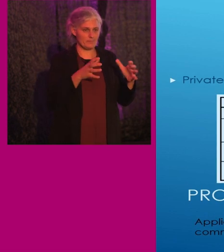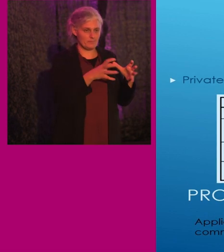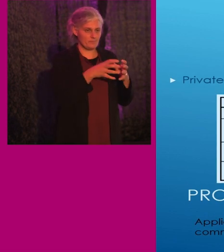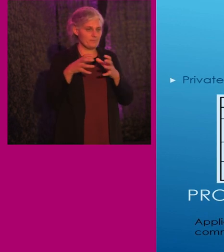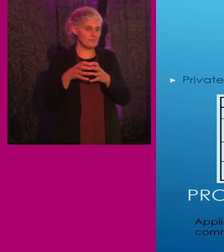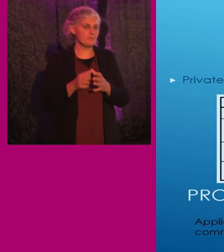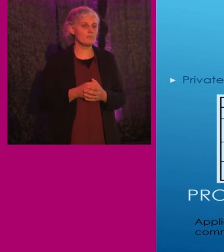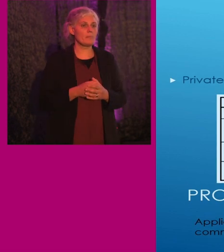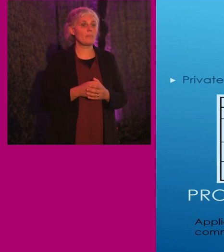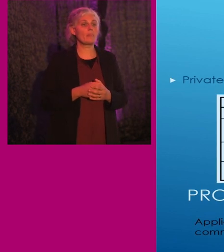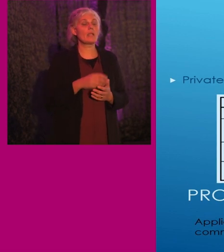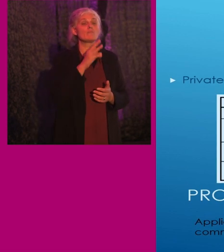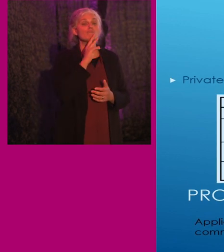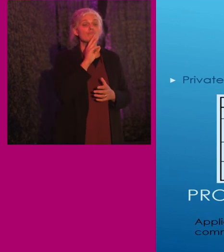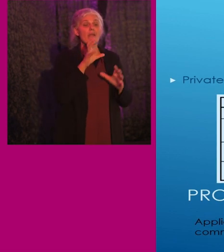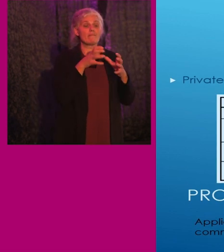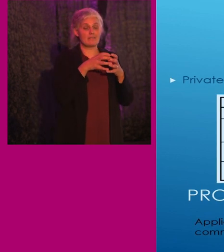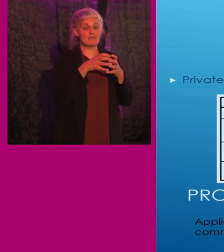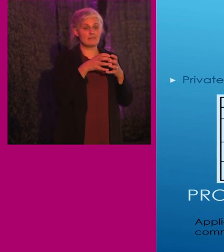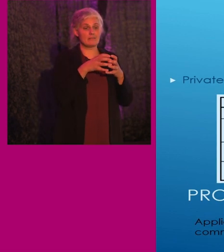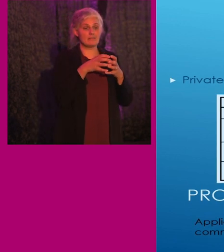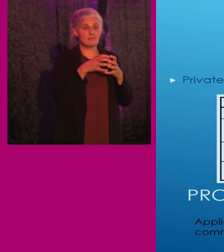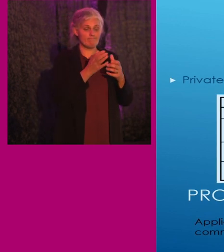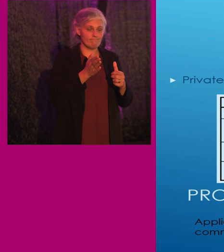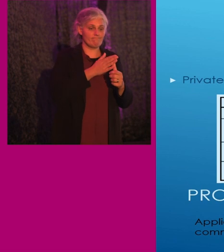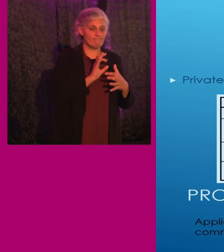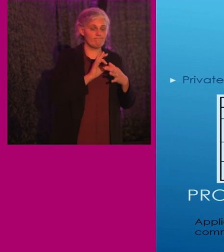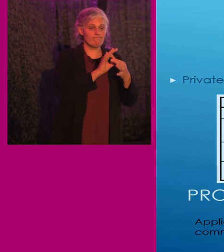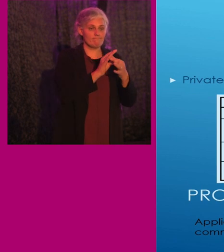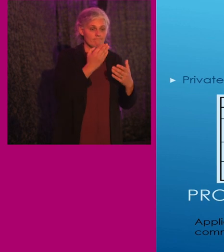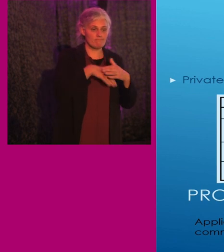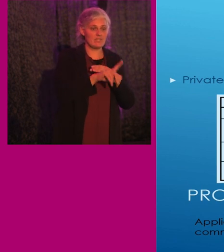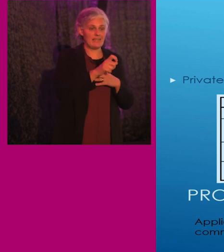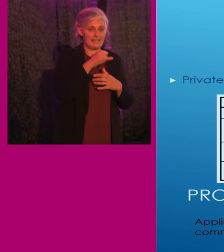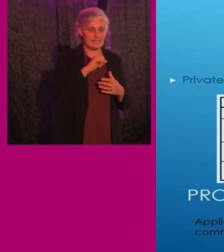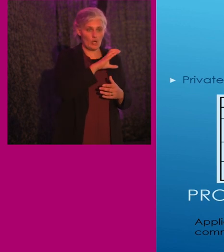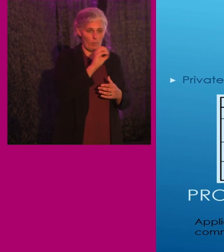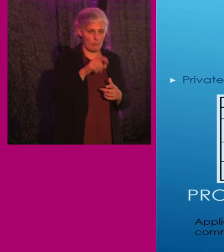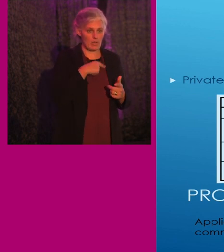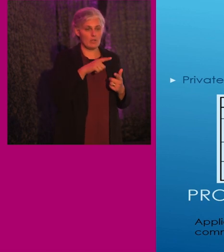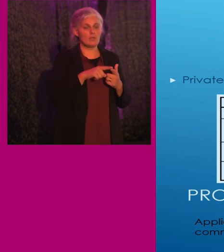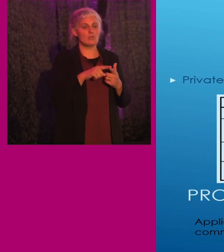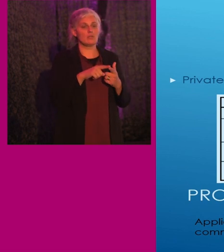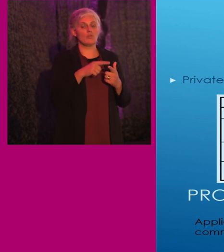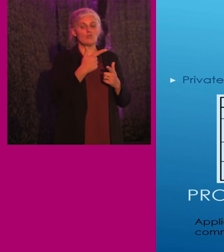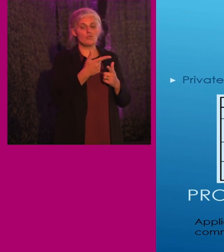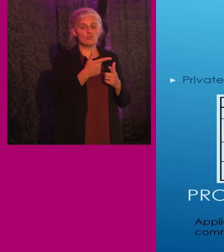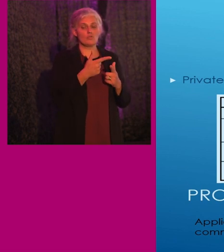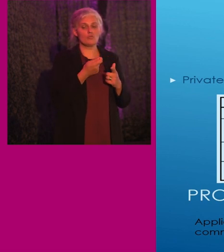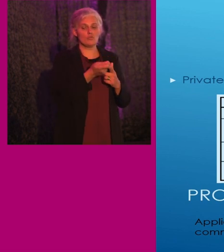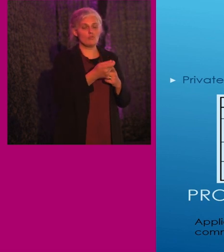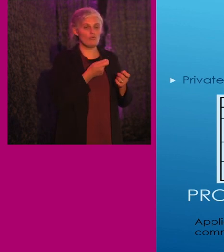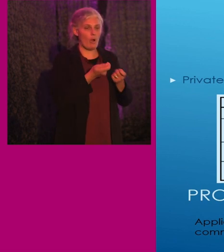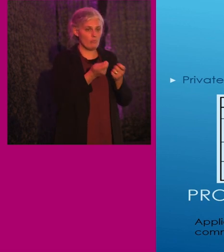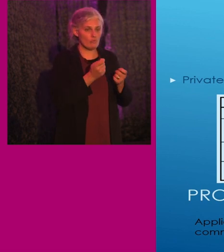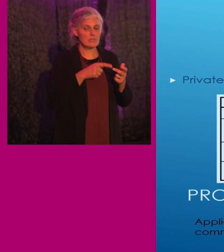Private entities primarily engaged in transportation include taxi companies, tour operators, and airport